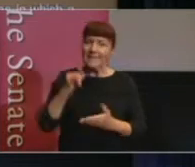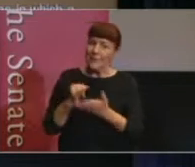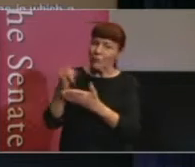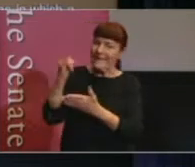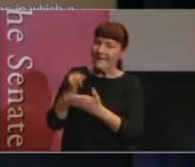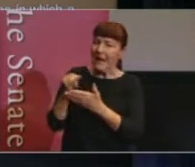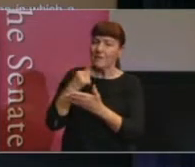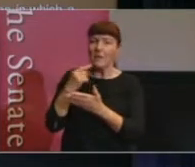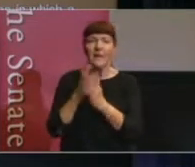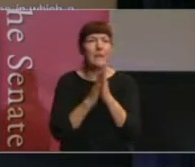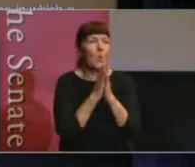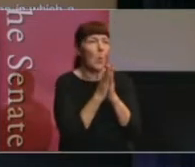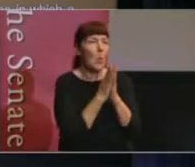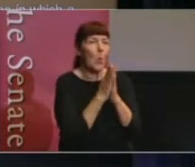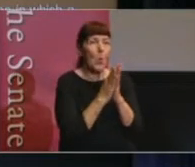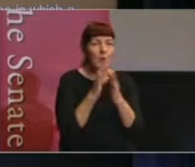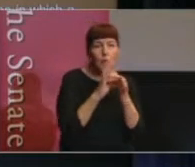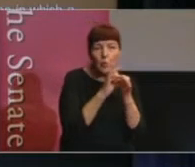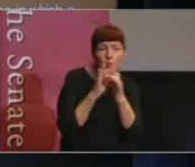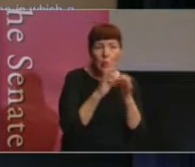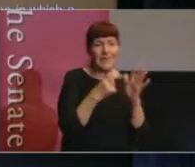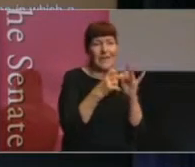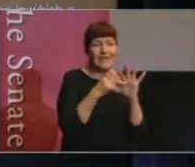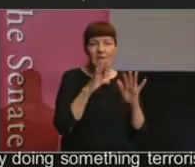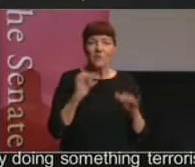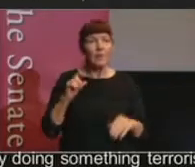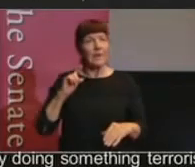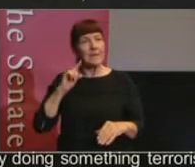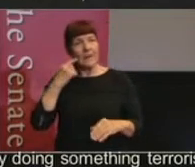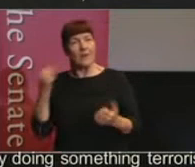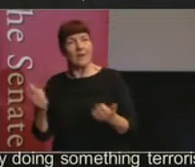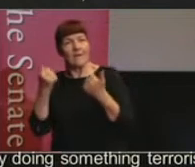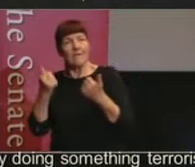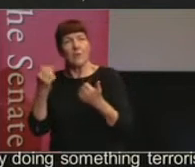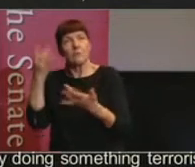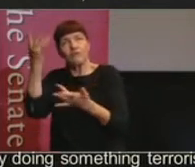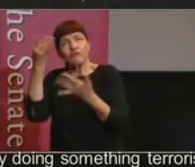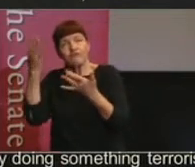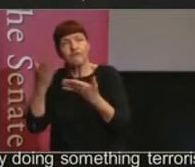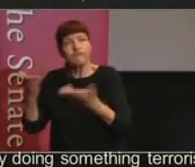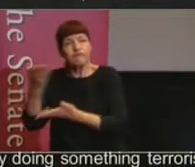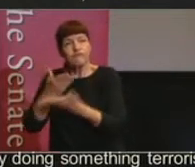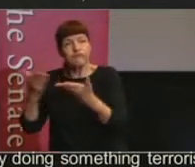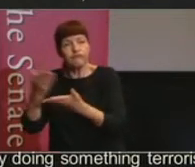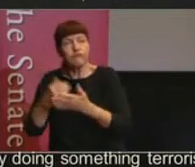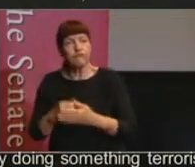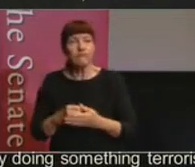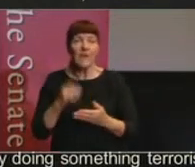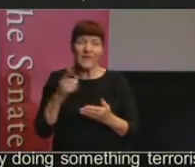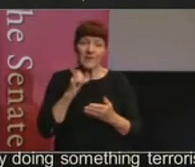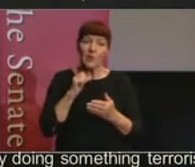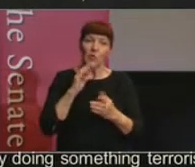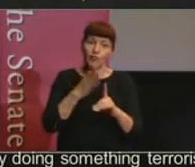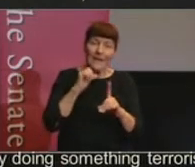executive, and not deliberative enough, not reaching out to Muslim communities, for example, that might be directly impacted